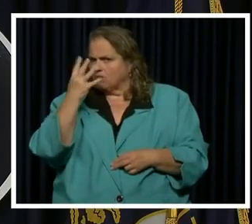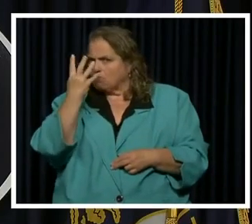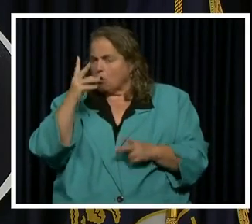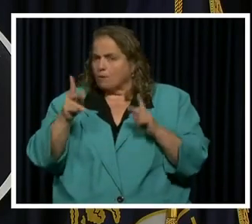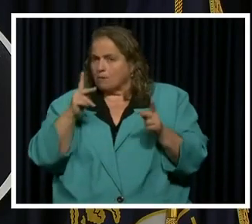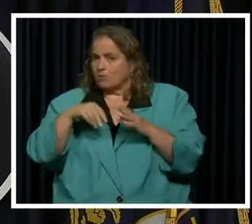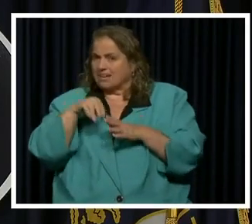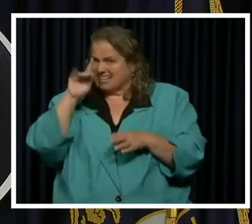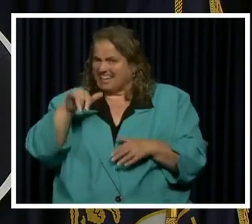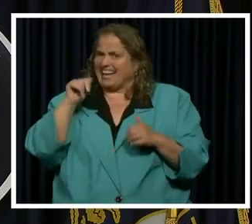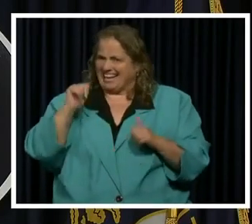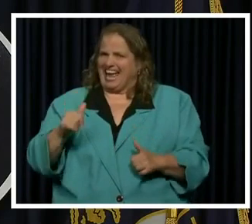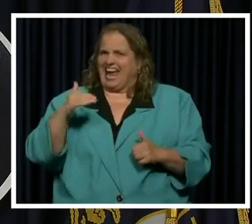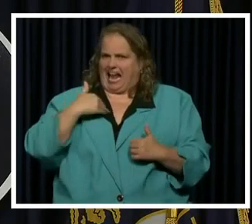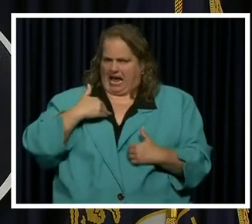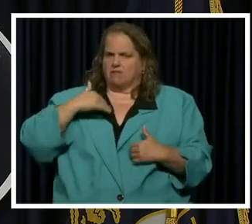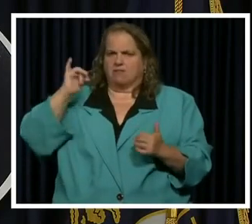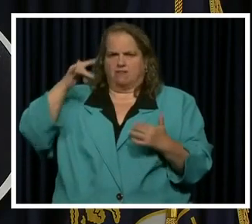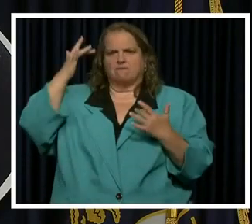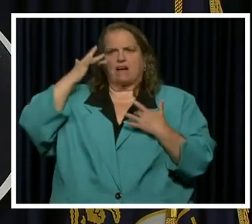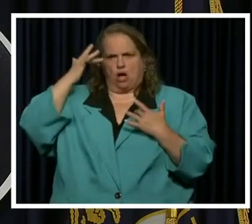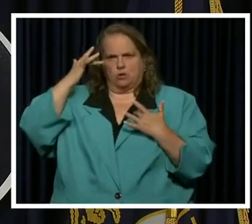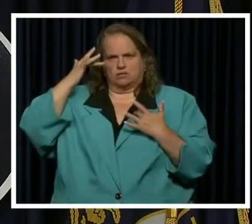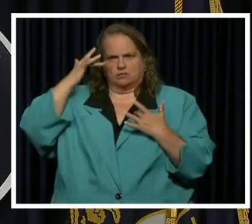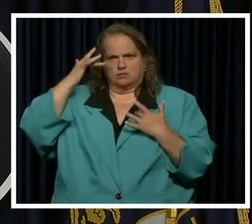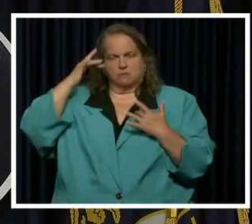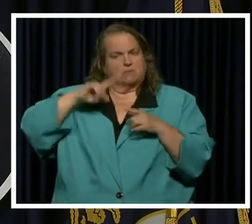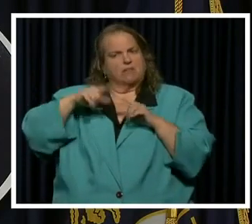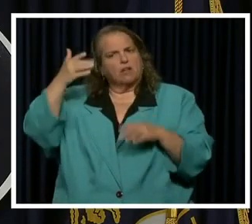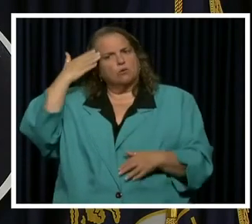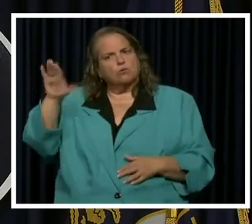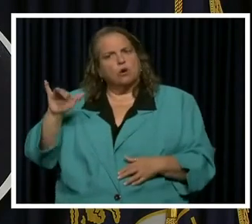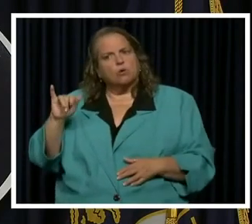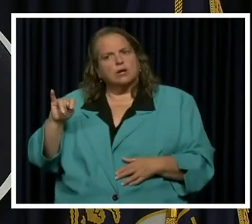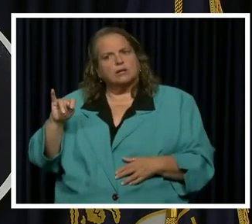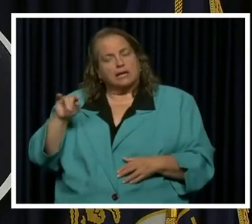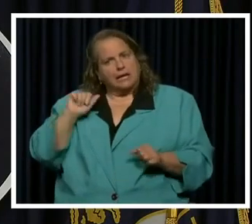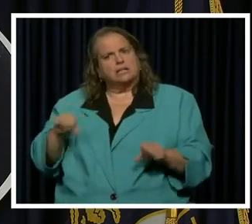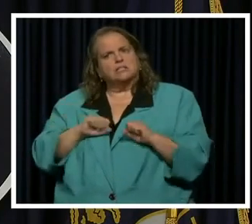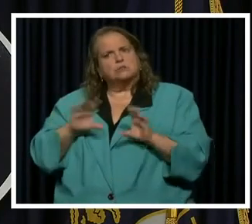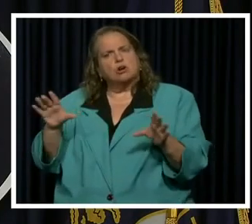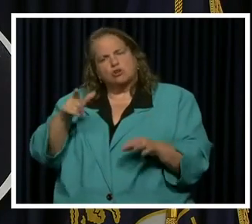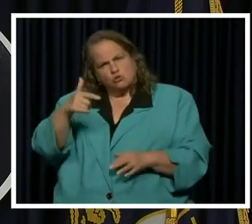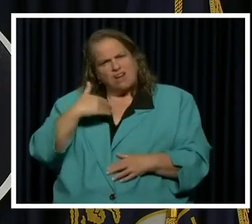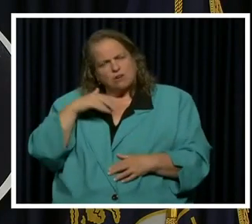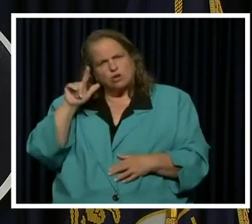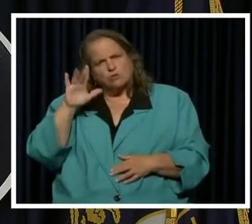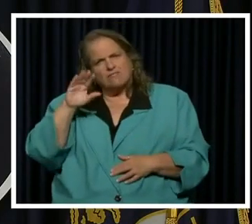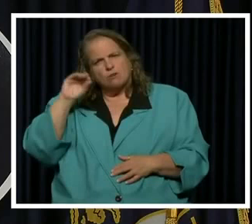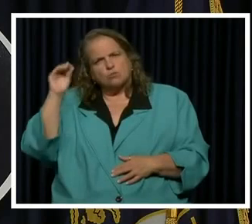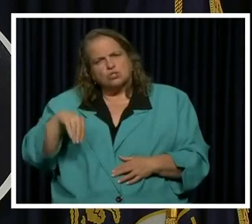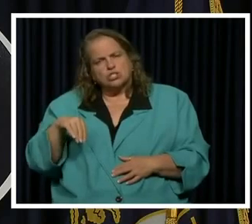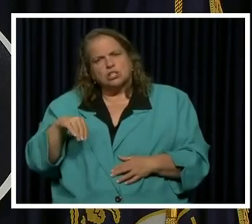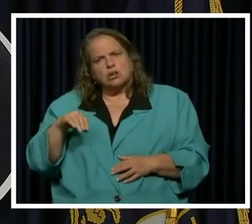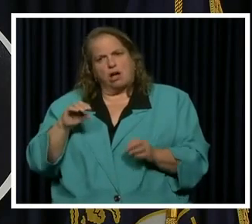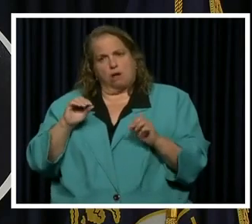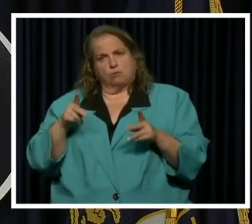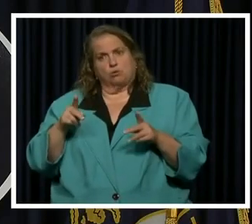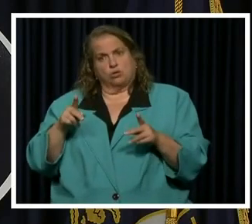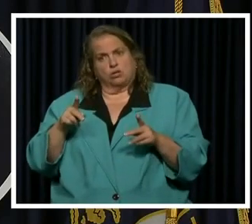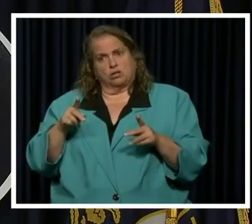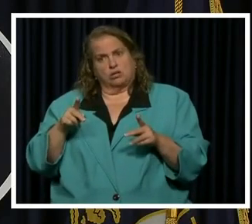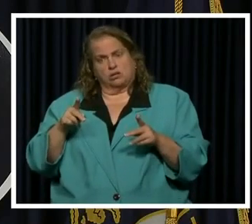virus at any given time and be asymptomatic. Think about that. You got a 25% chance, according to our health professional,